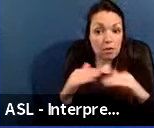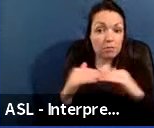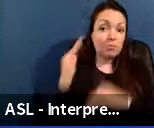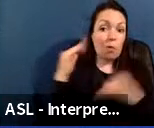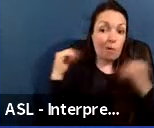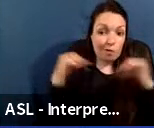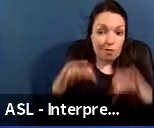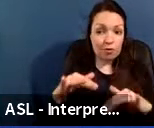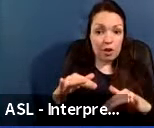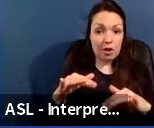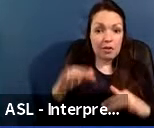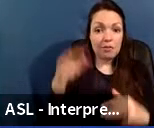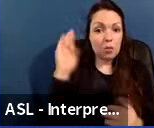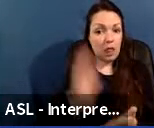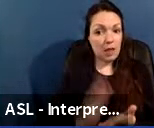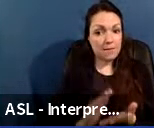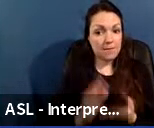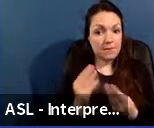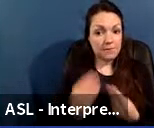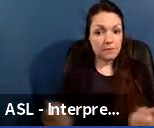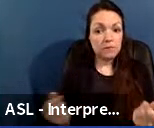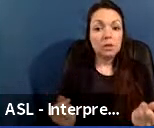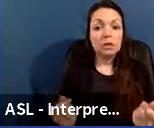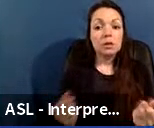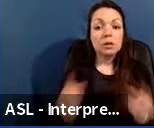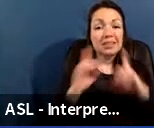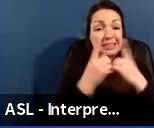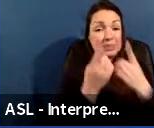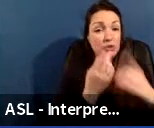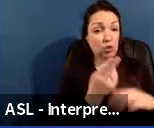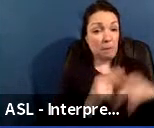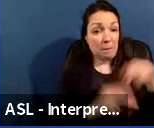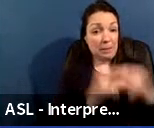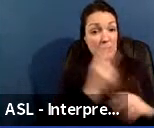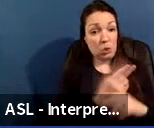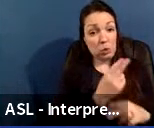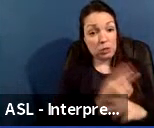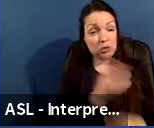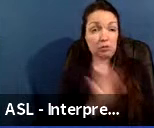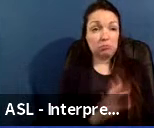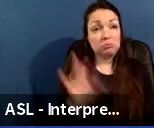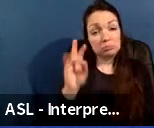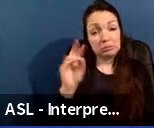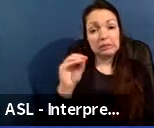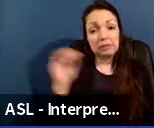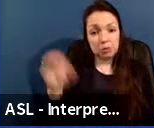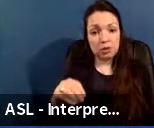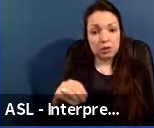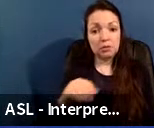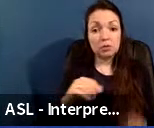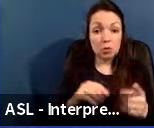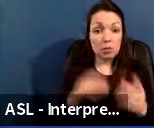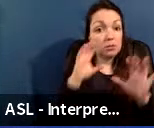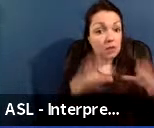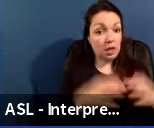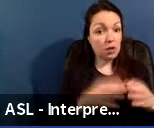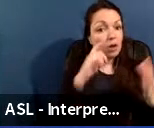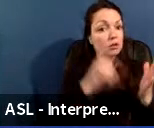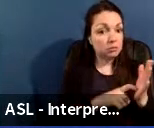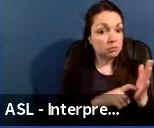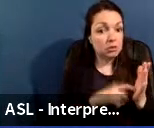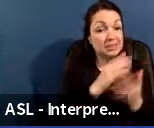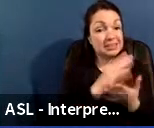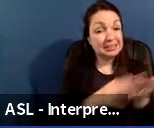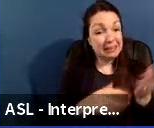building utilization is nearly 70%. So this category acknowledges that there are